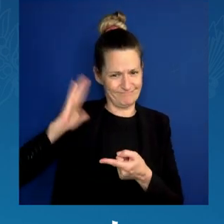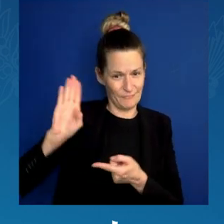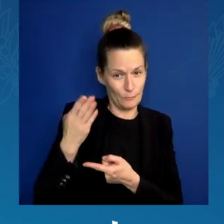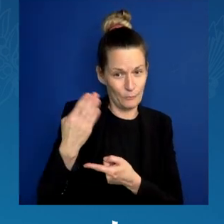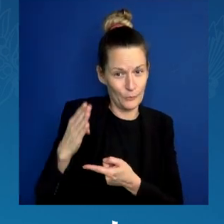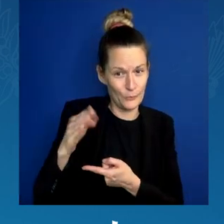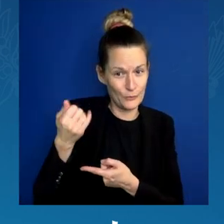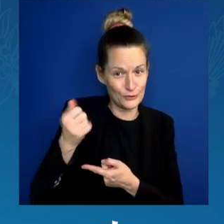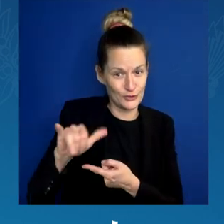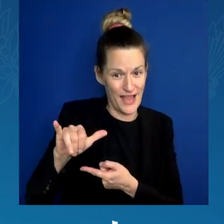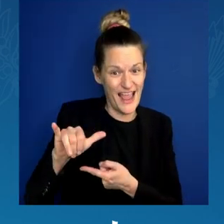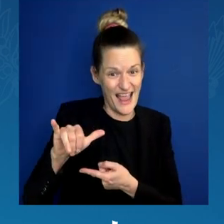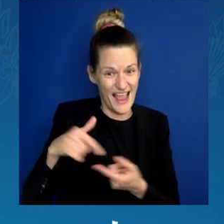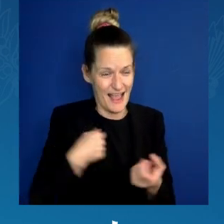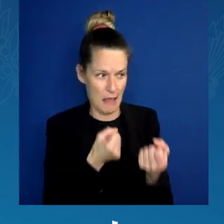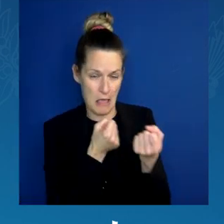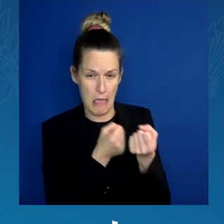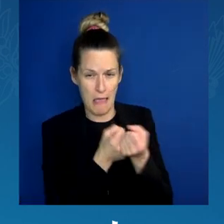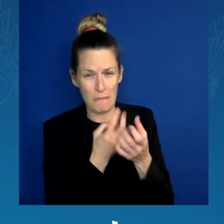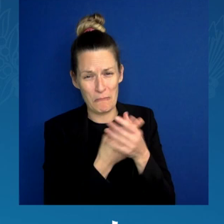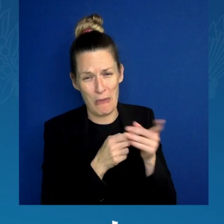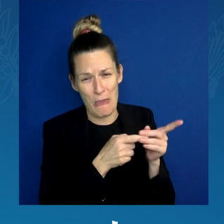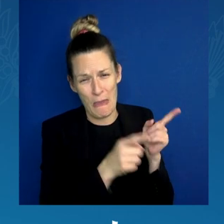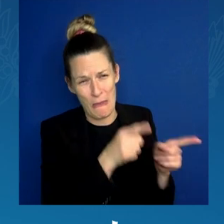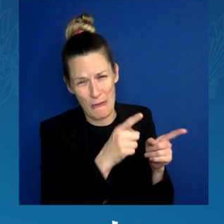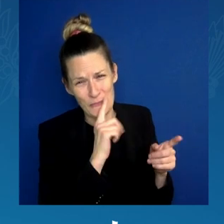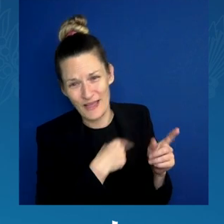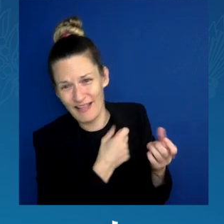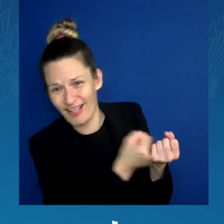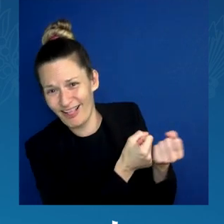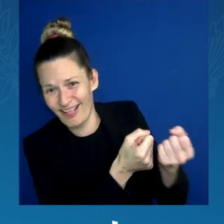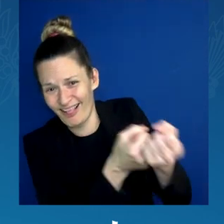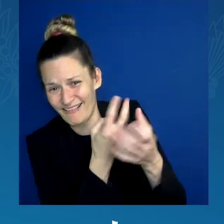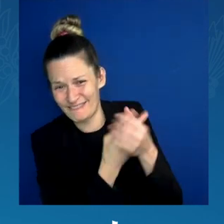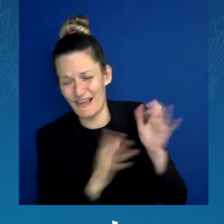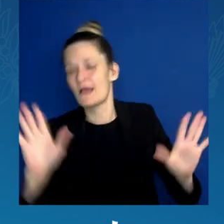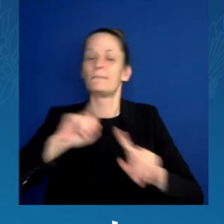Look y'all, today is so important.